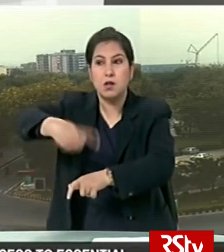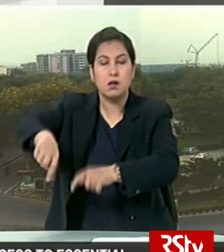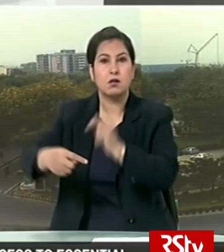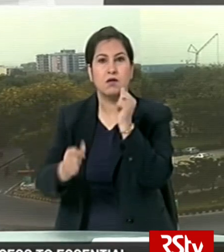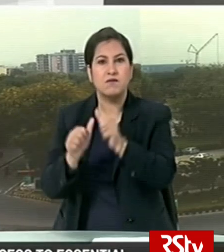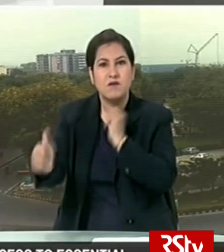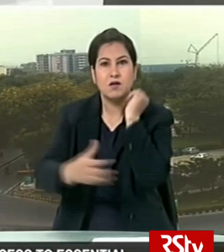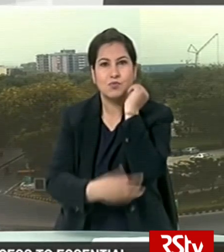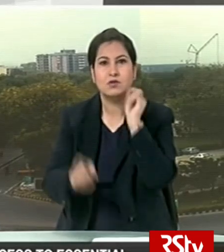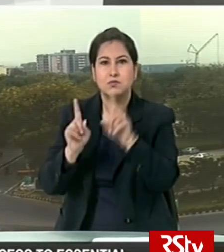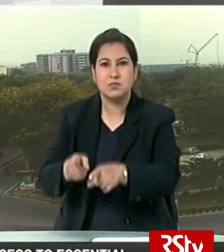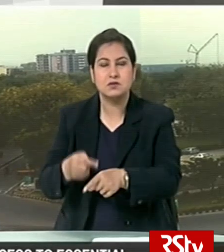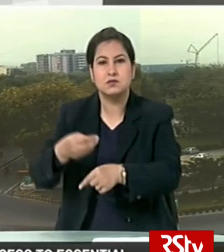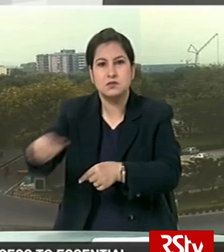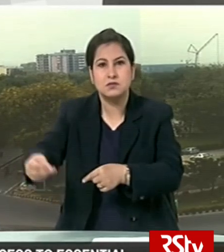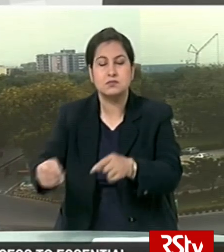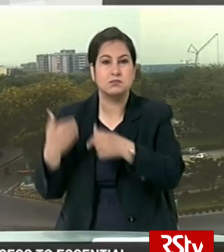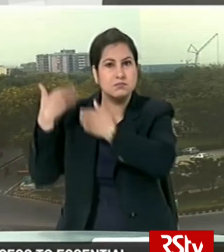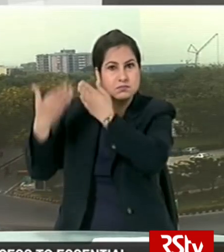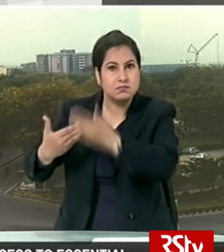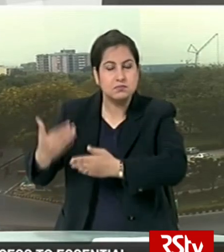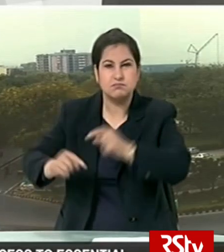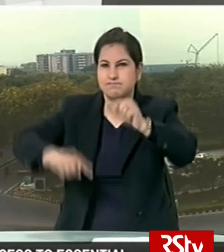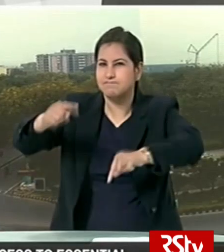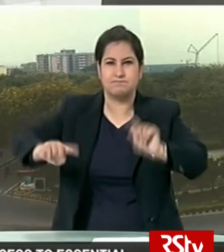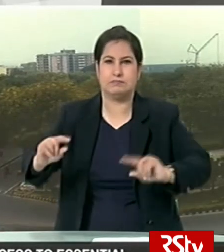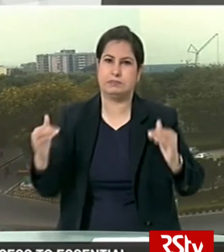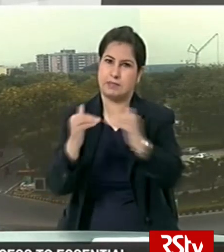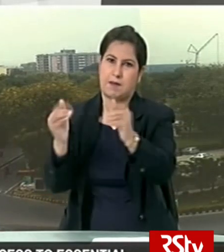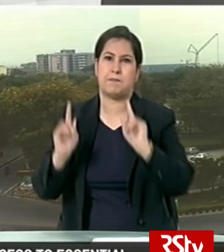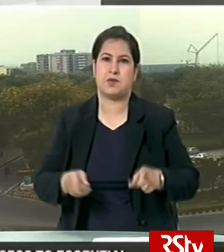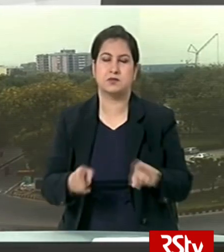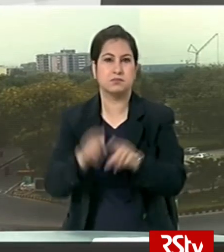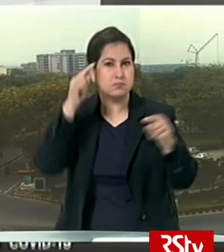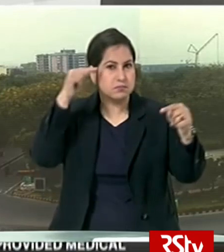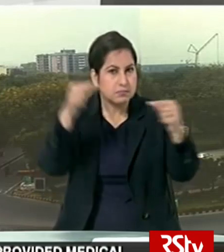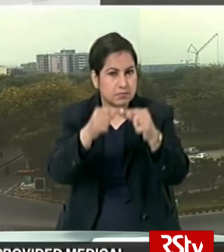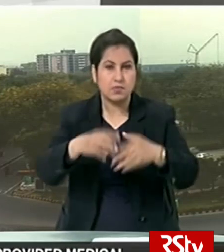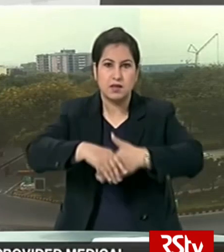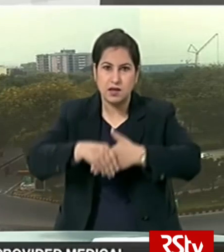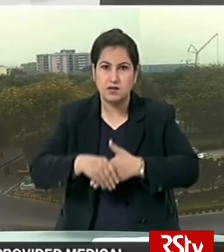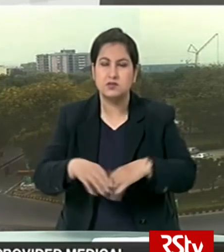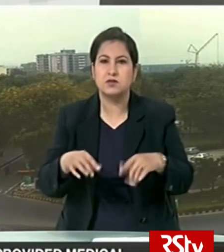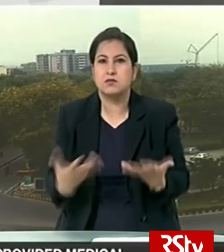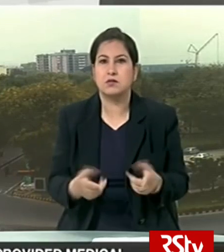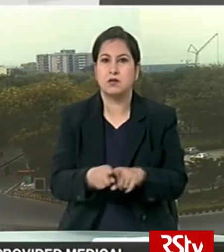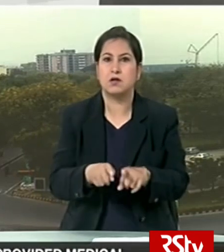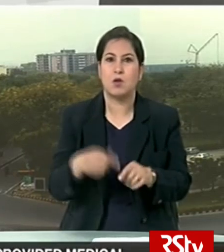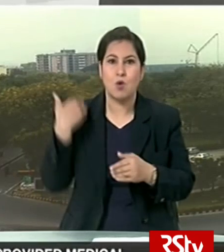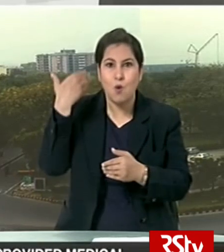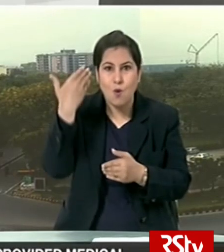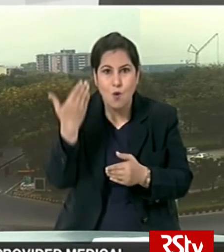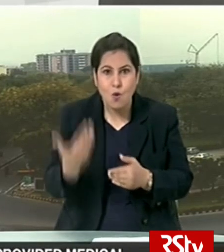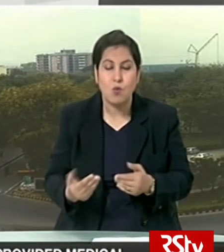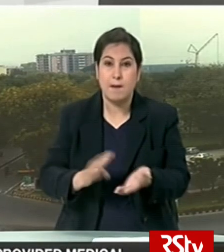would be by agreeing to eliminate the historic asymmetries in the agreement on agriculture and delivering on the